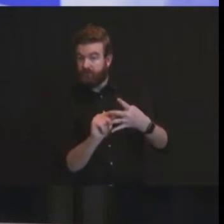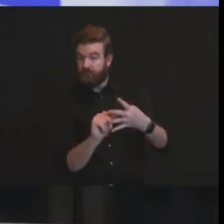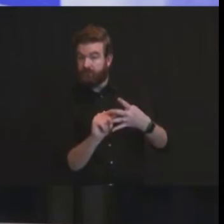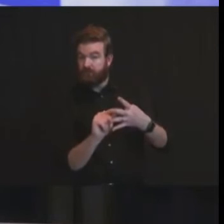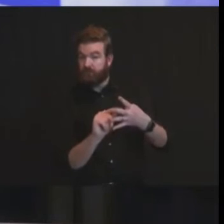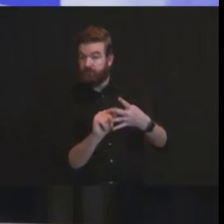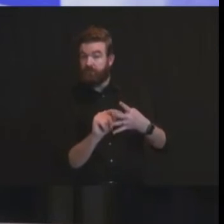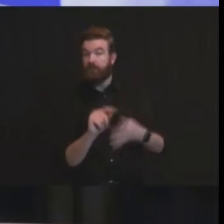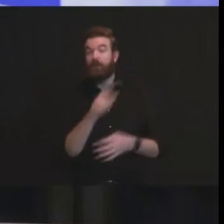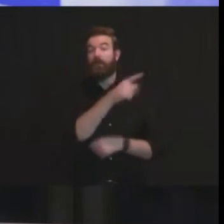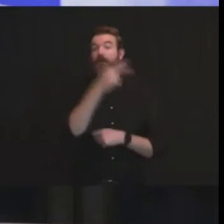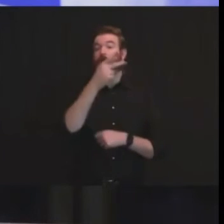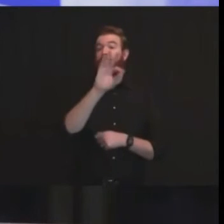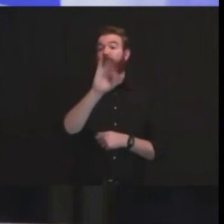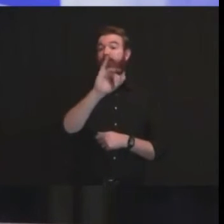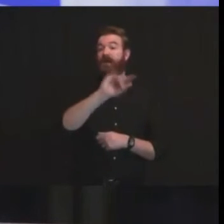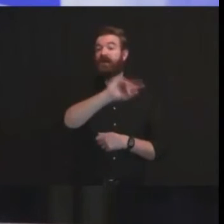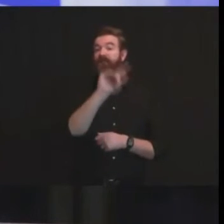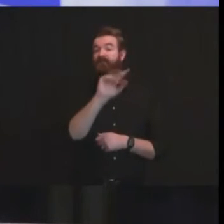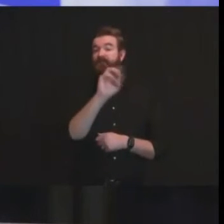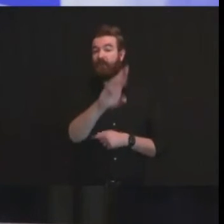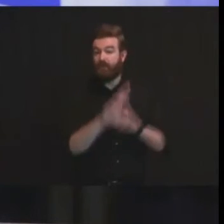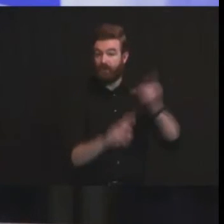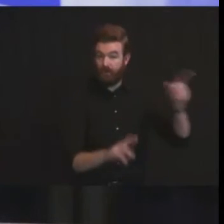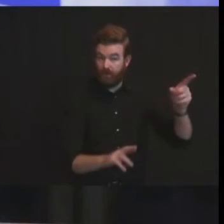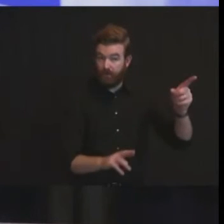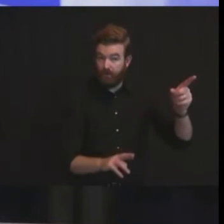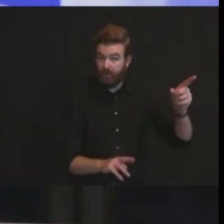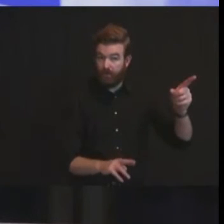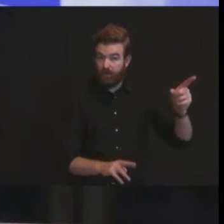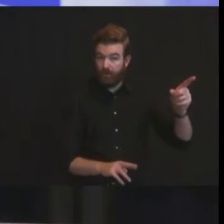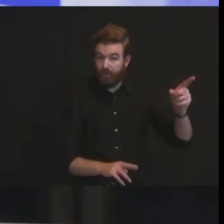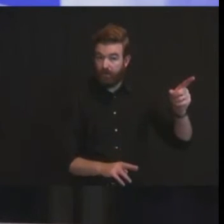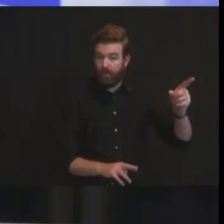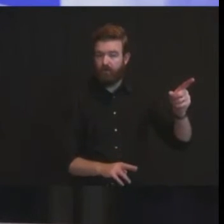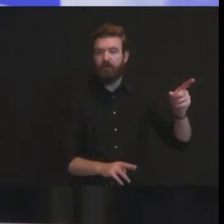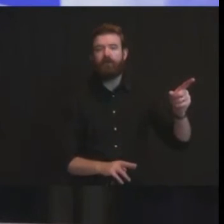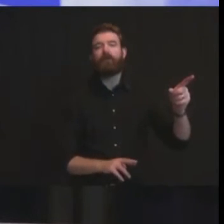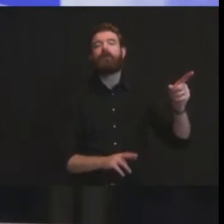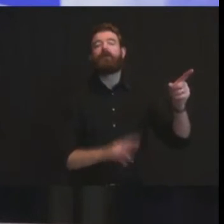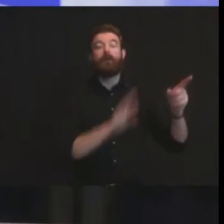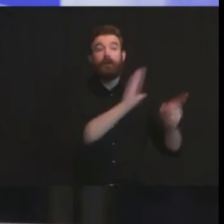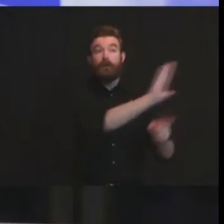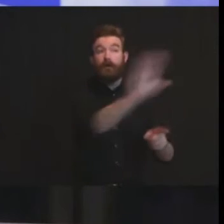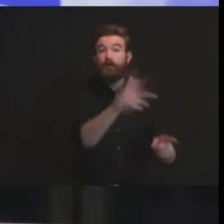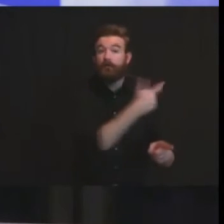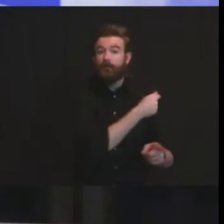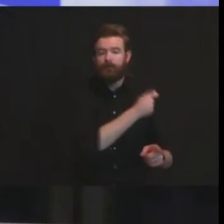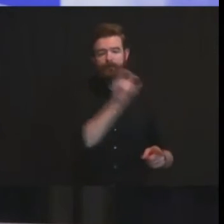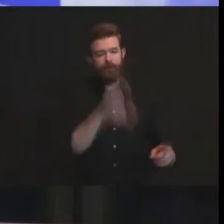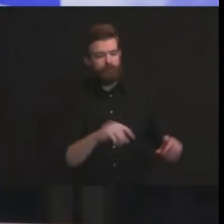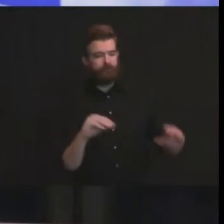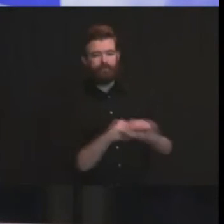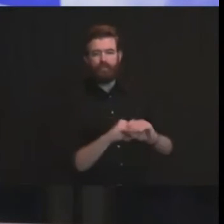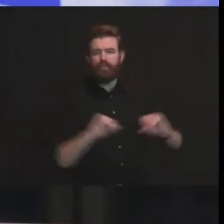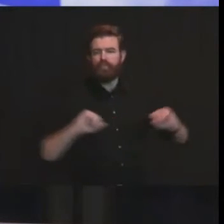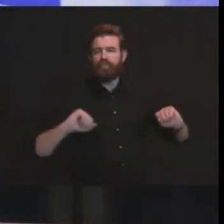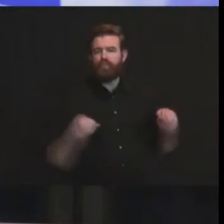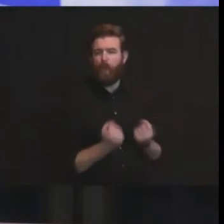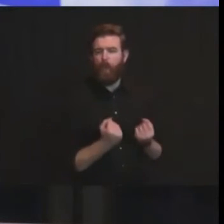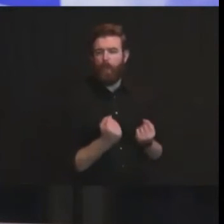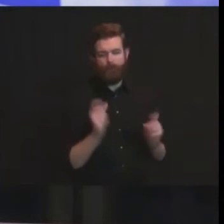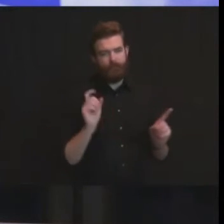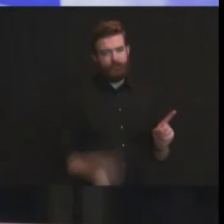pfizer vaccine and those hospitals that have the ability to manage ultra cold chain storage with the pfizer shipping